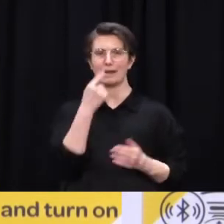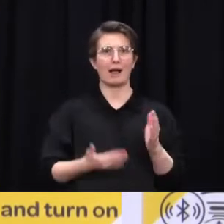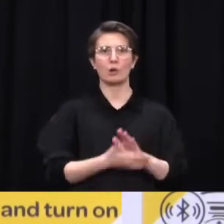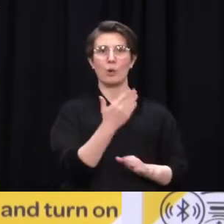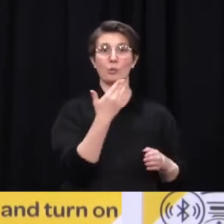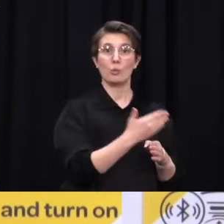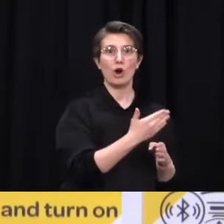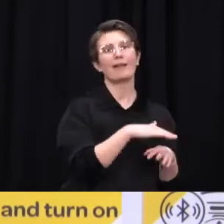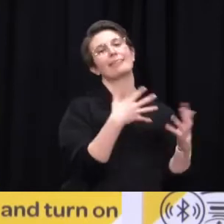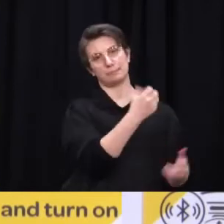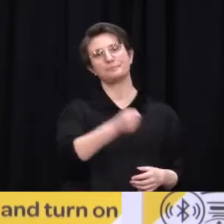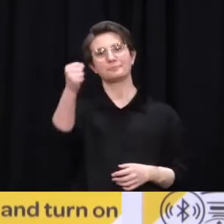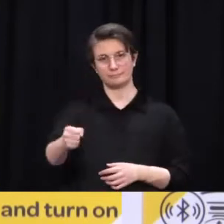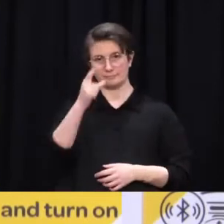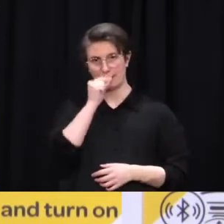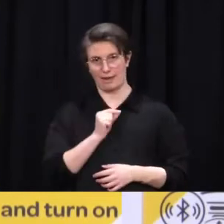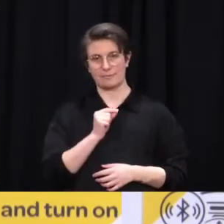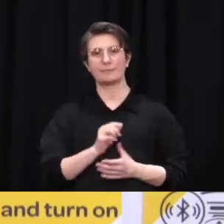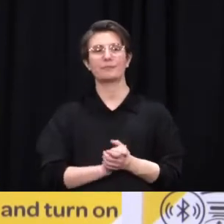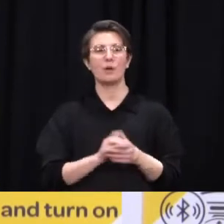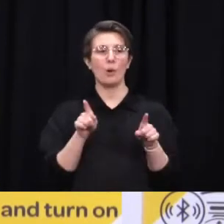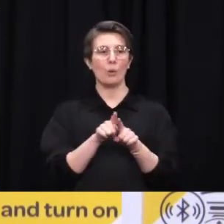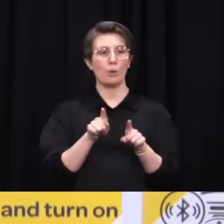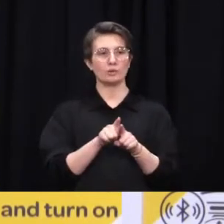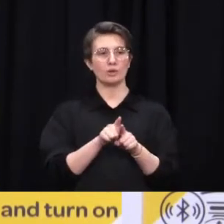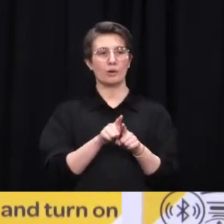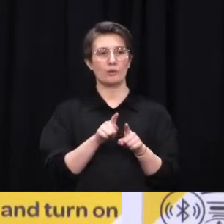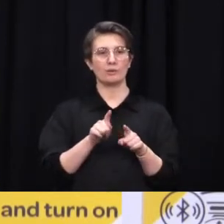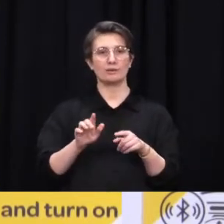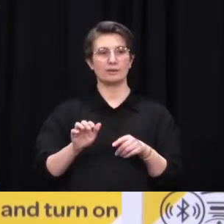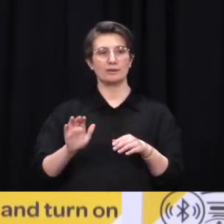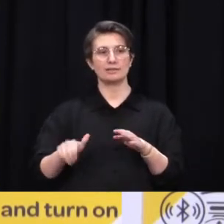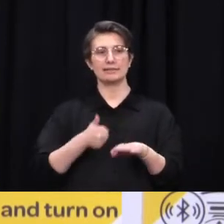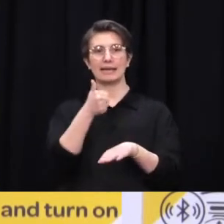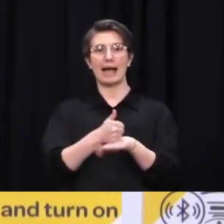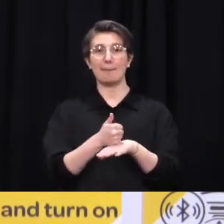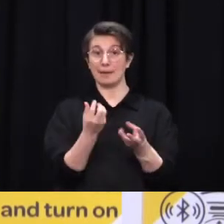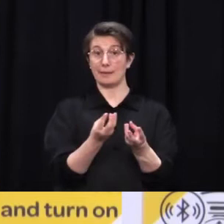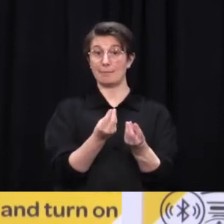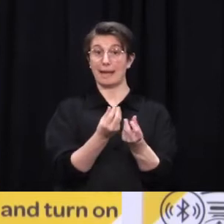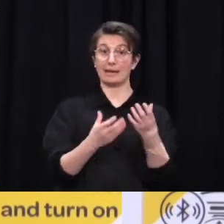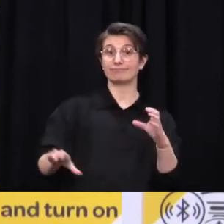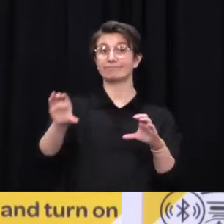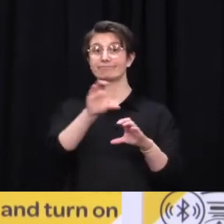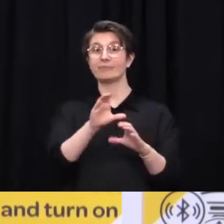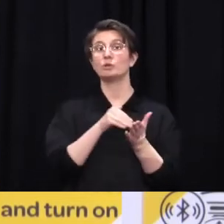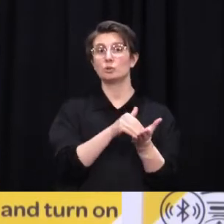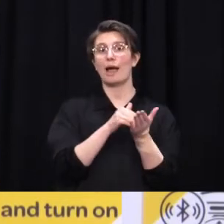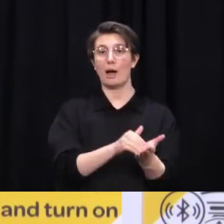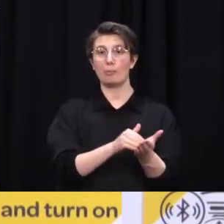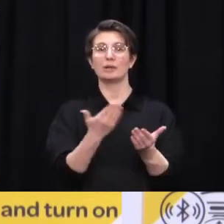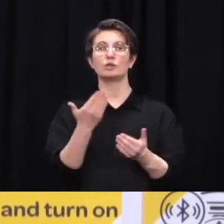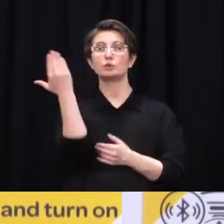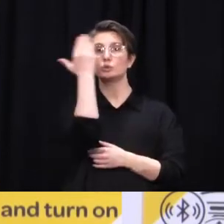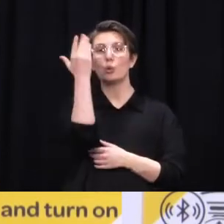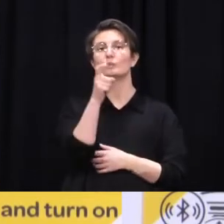casual support staff and that these people are not eligible for the wage subsidy. Further information on that will be released by the Ministry